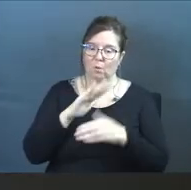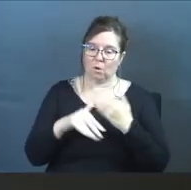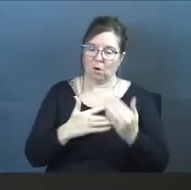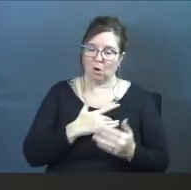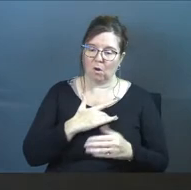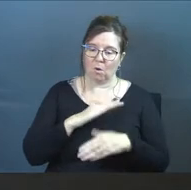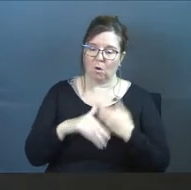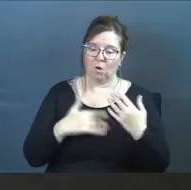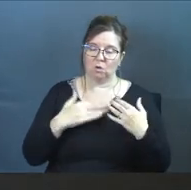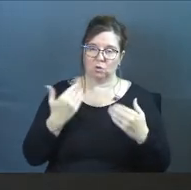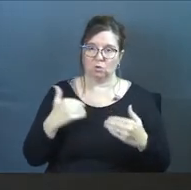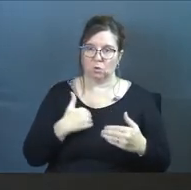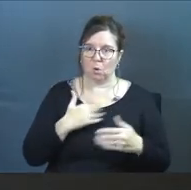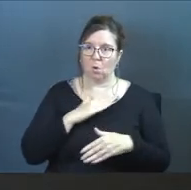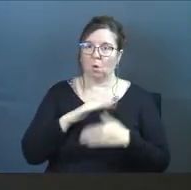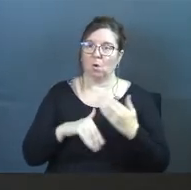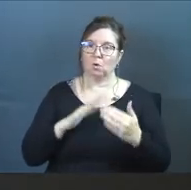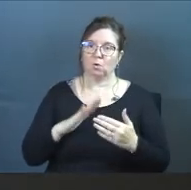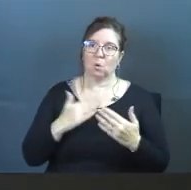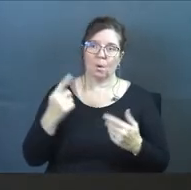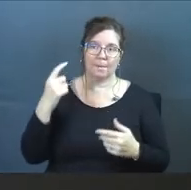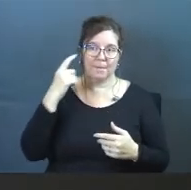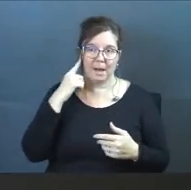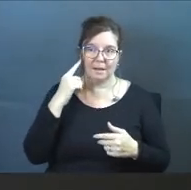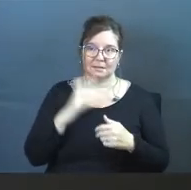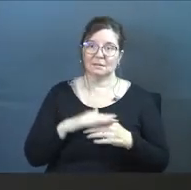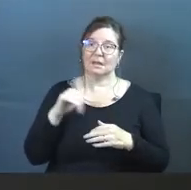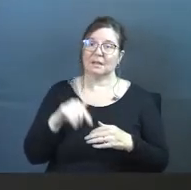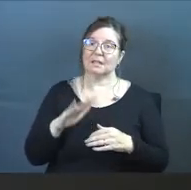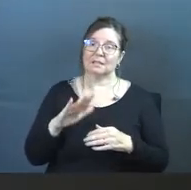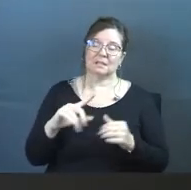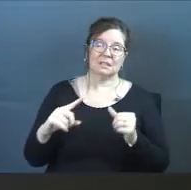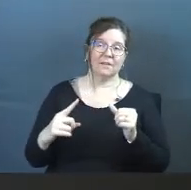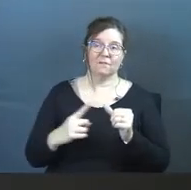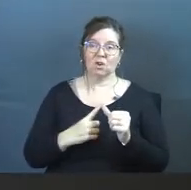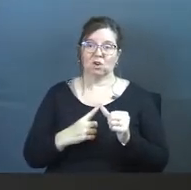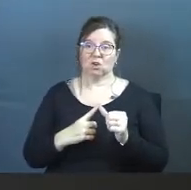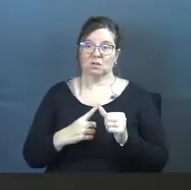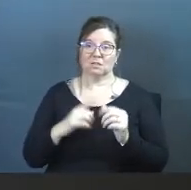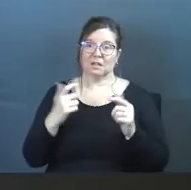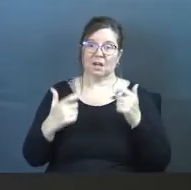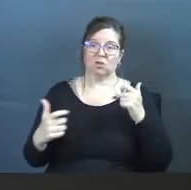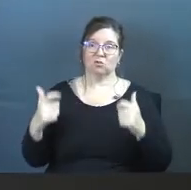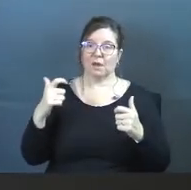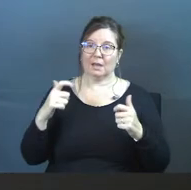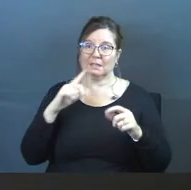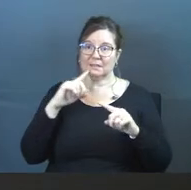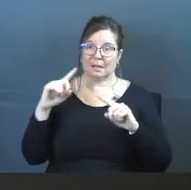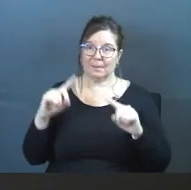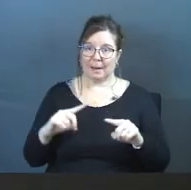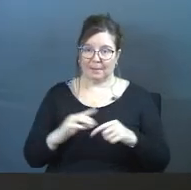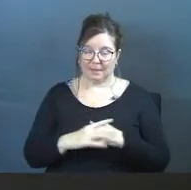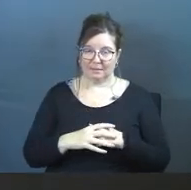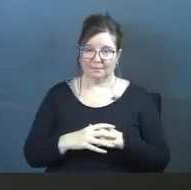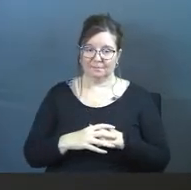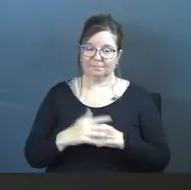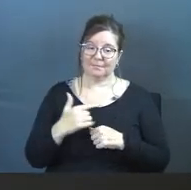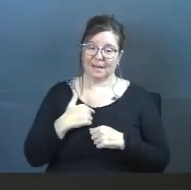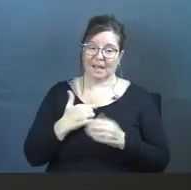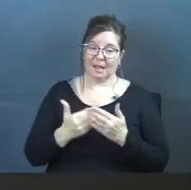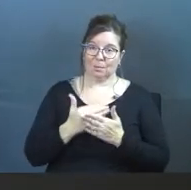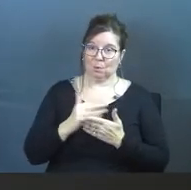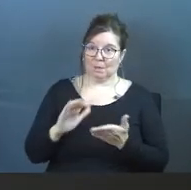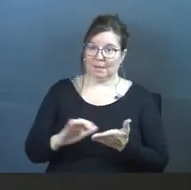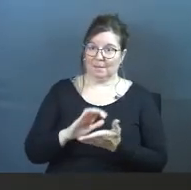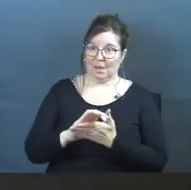all your heart and with all your soul and with all your mind. This is the first and greatest commandment. I'm